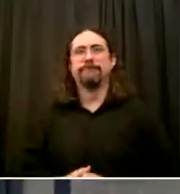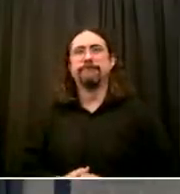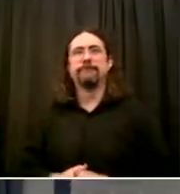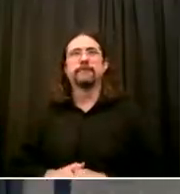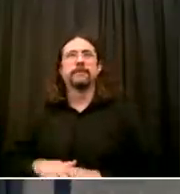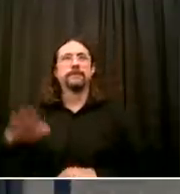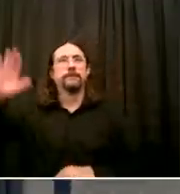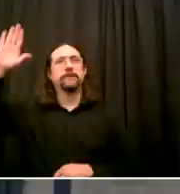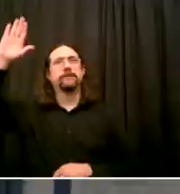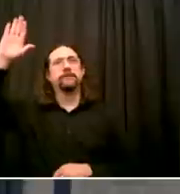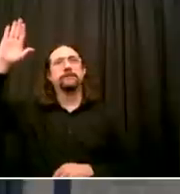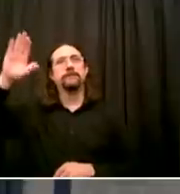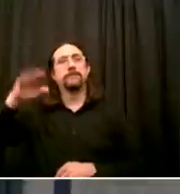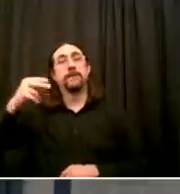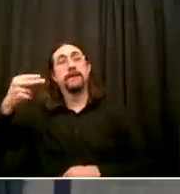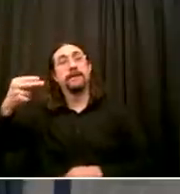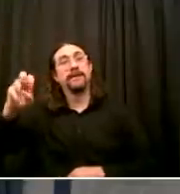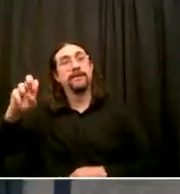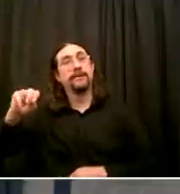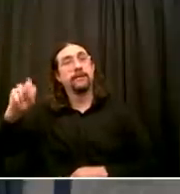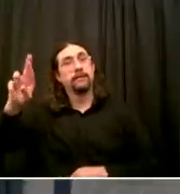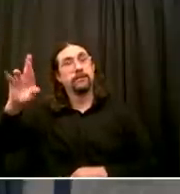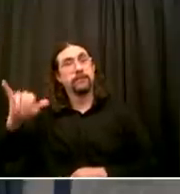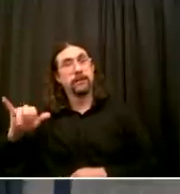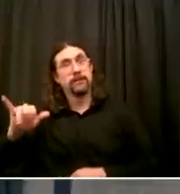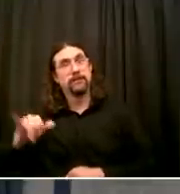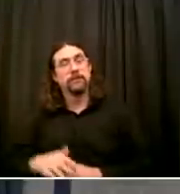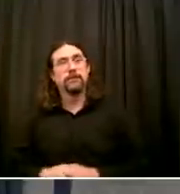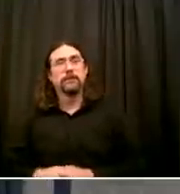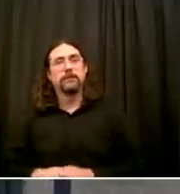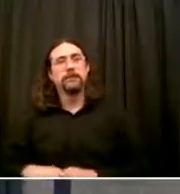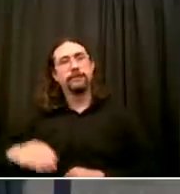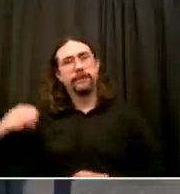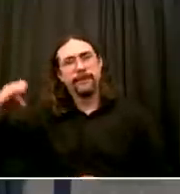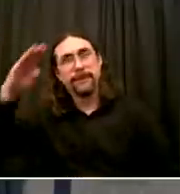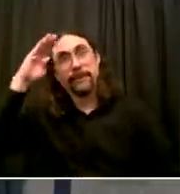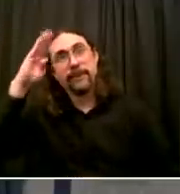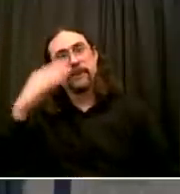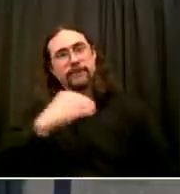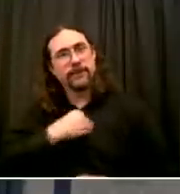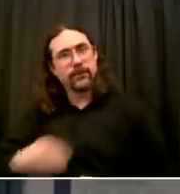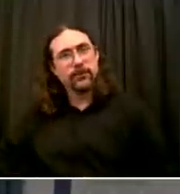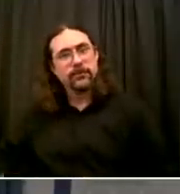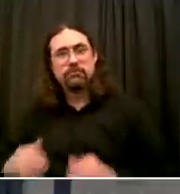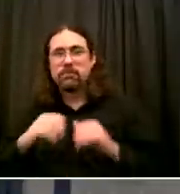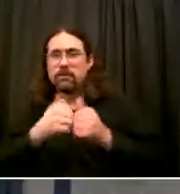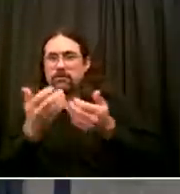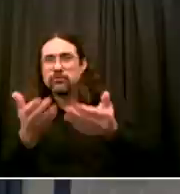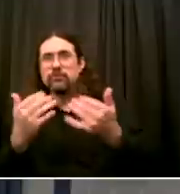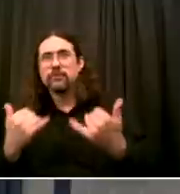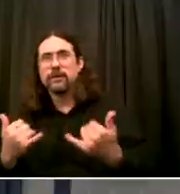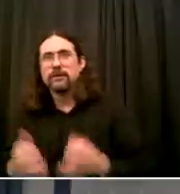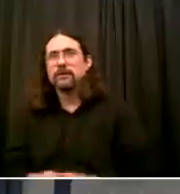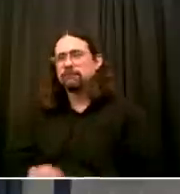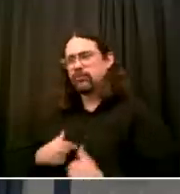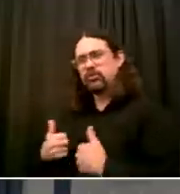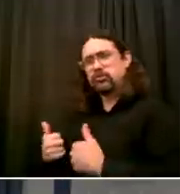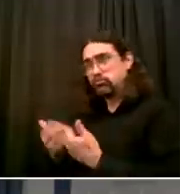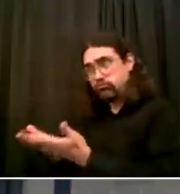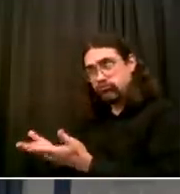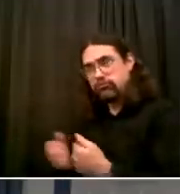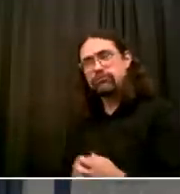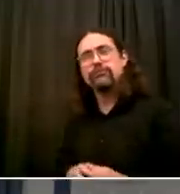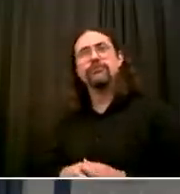Hello, Mr. Mayor, how are you doing today? I'm good, Henry. How are you? I'm good. I wanted to get back to this issue of